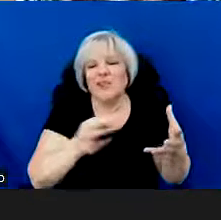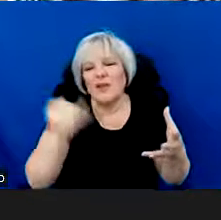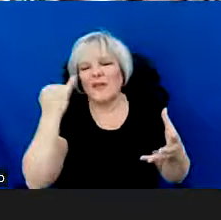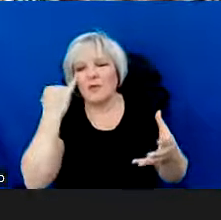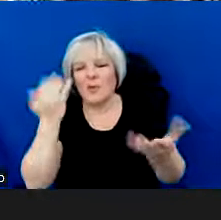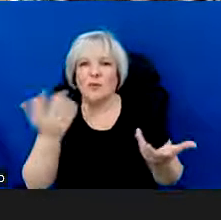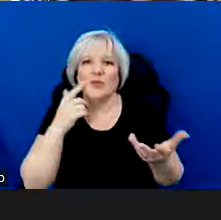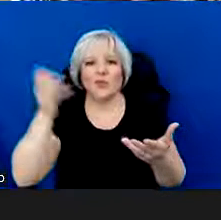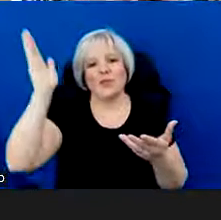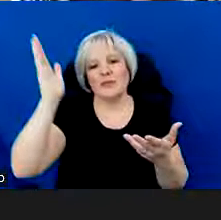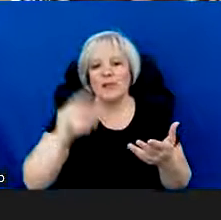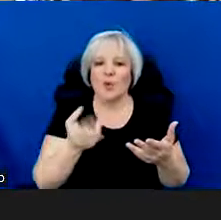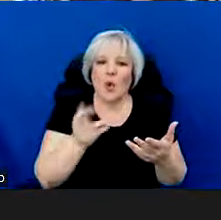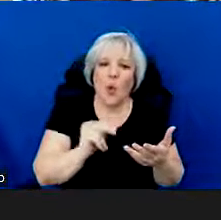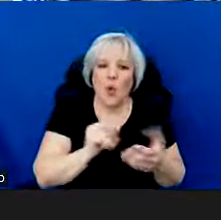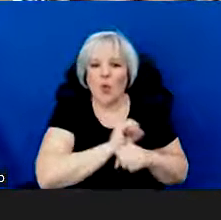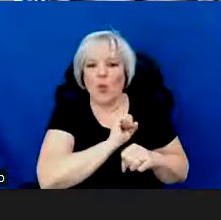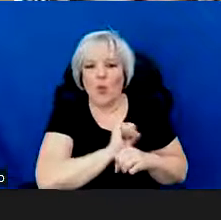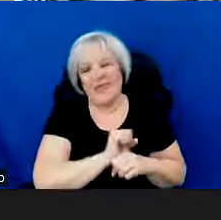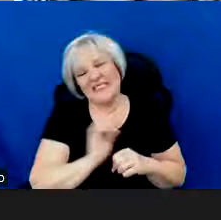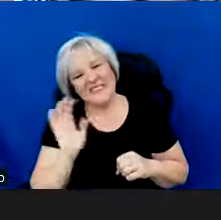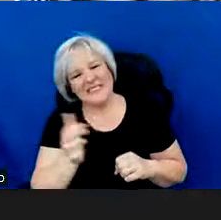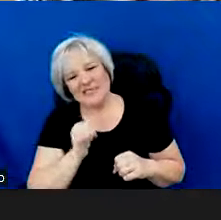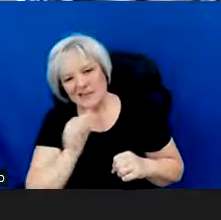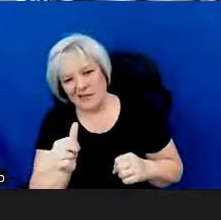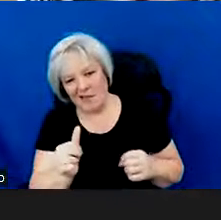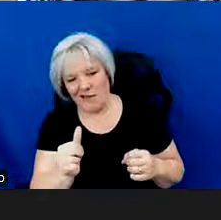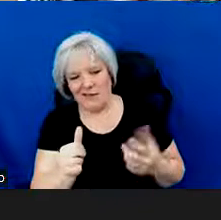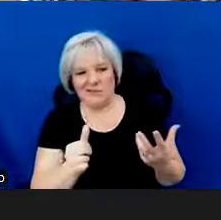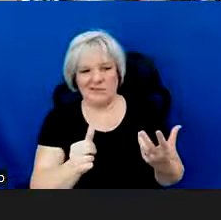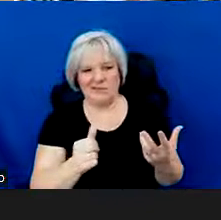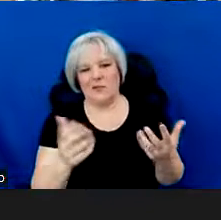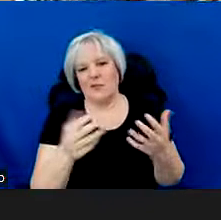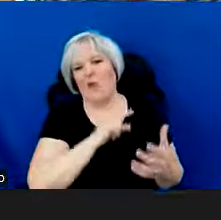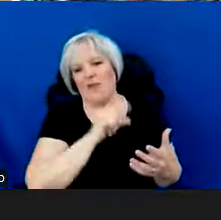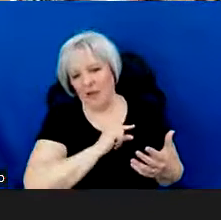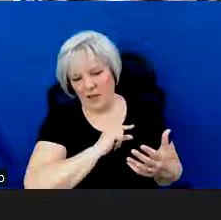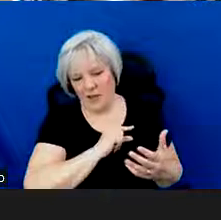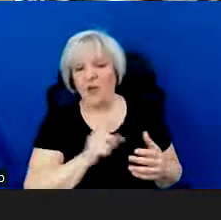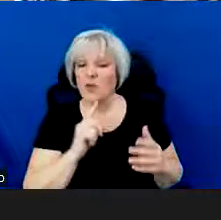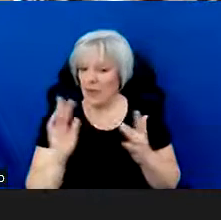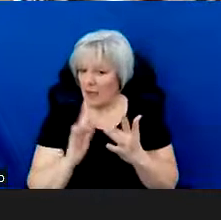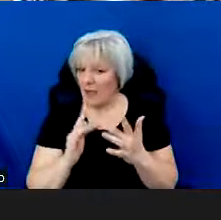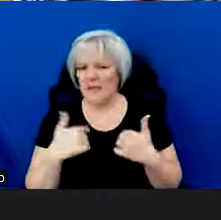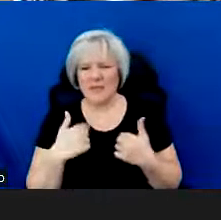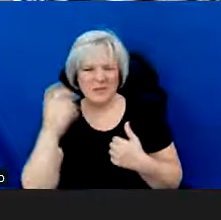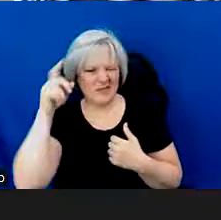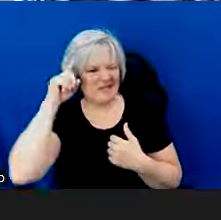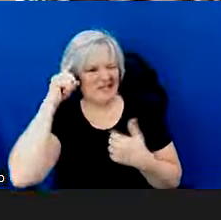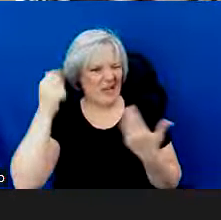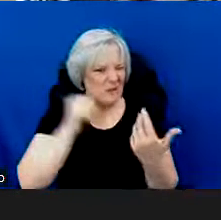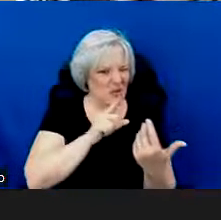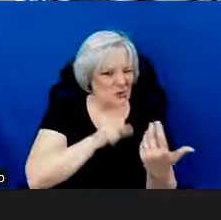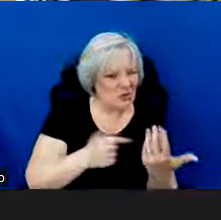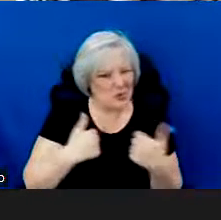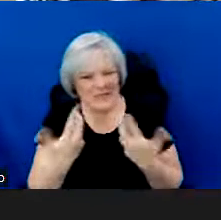present your own work, you are likely not eligible for this opportunity. You can reach out to me if you have any questions about whether